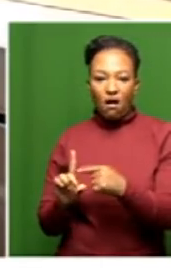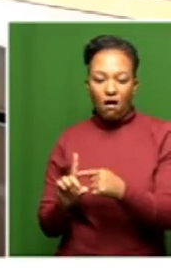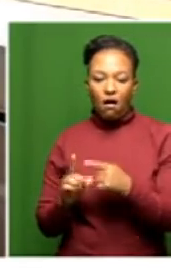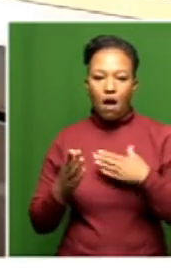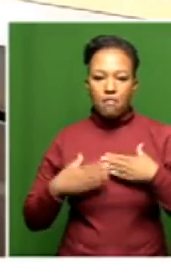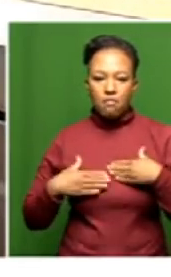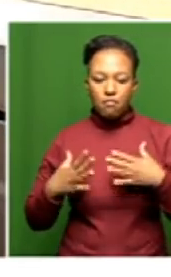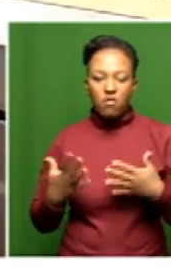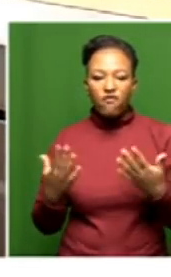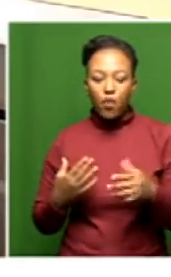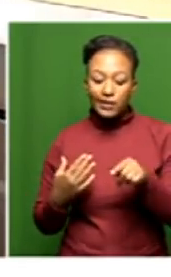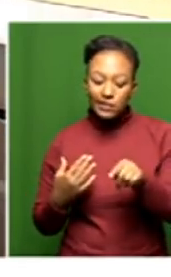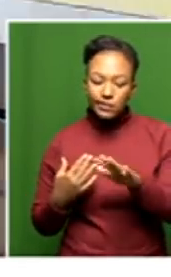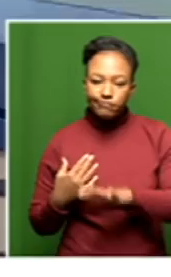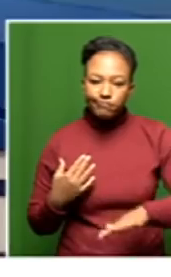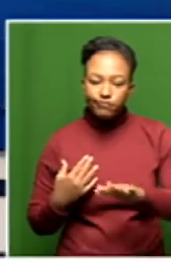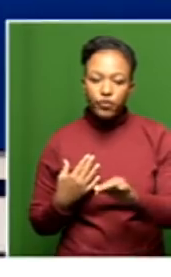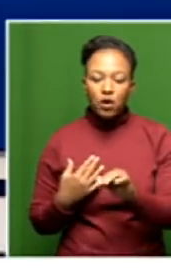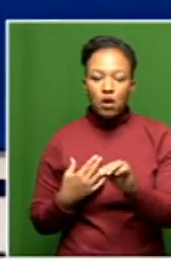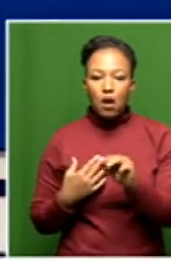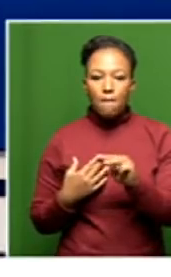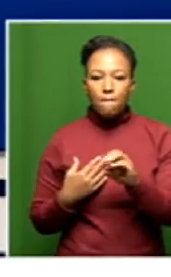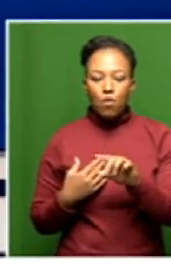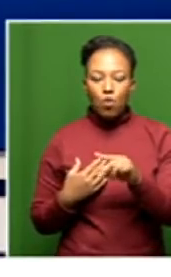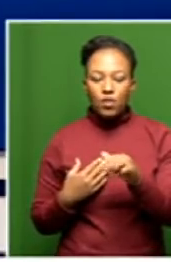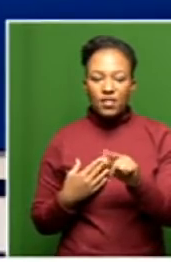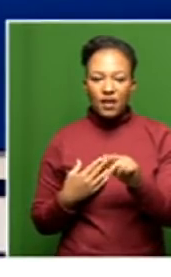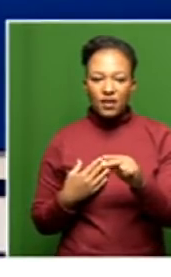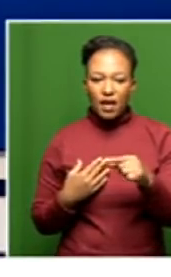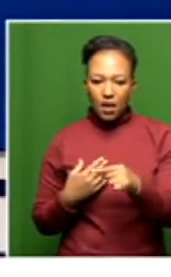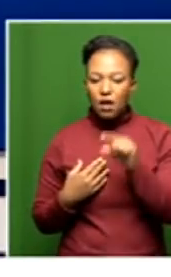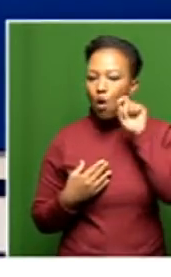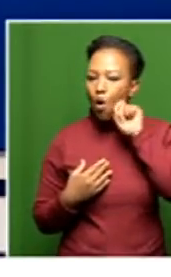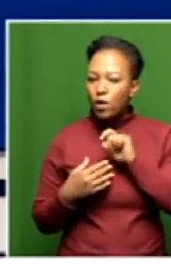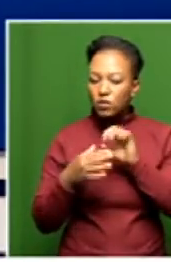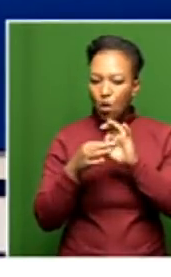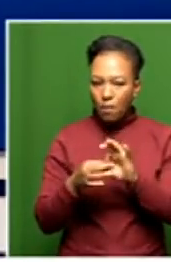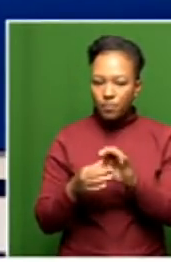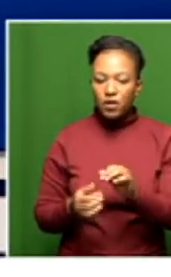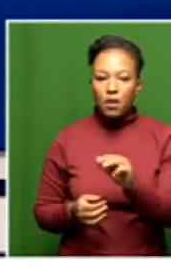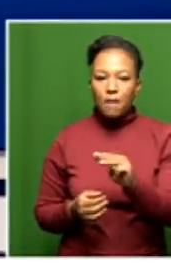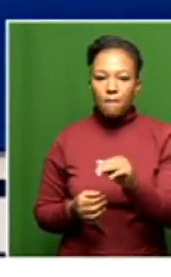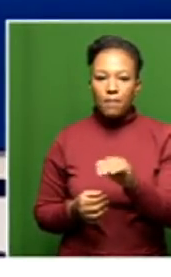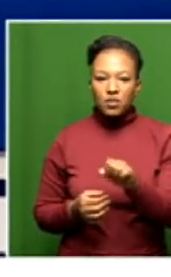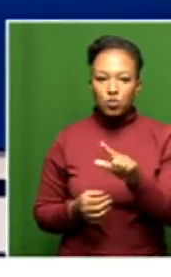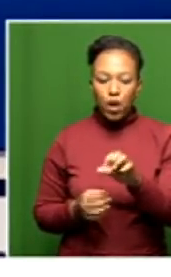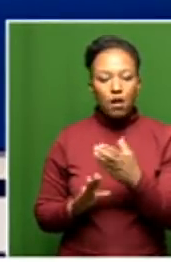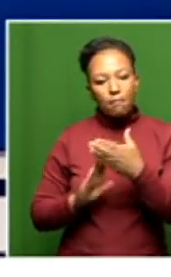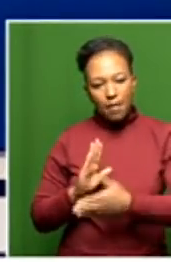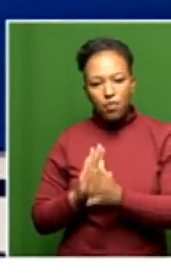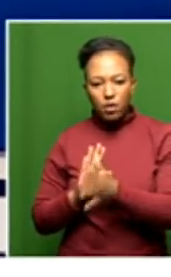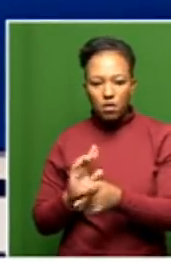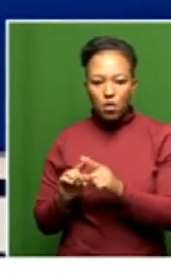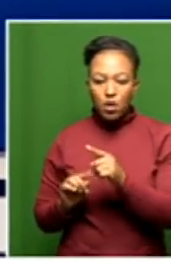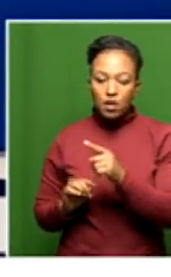for the Mutlaking 20 prototype old age home. Maswili, we'll have to end it with you. As you heard